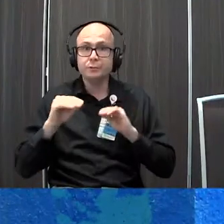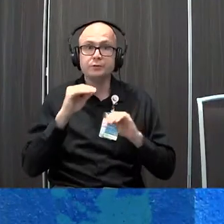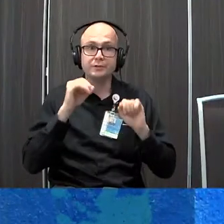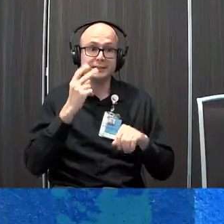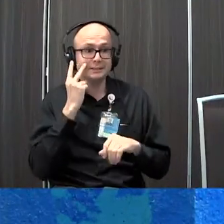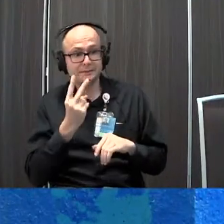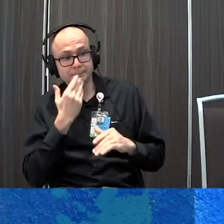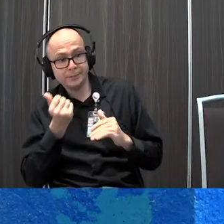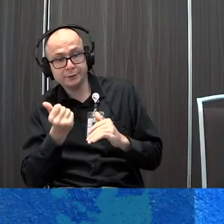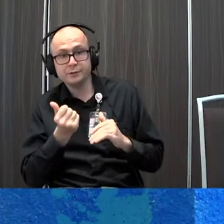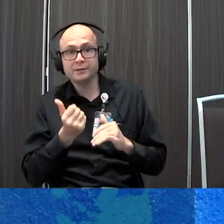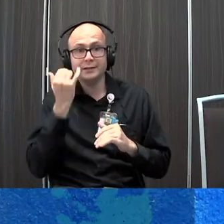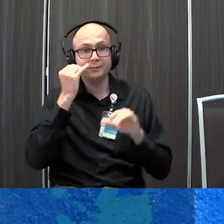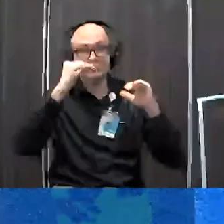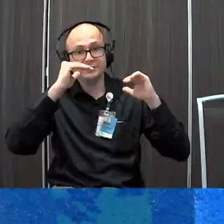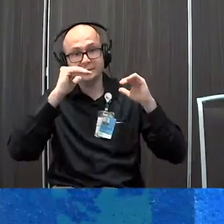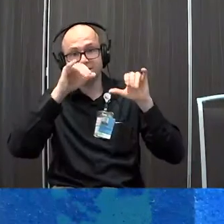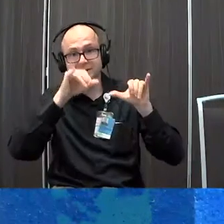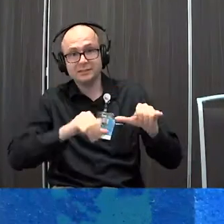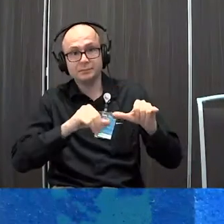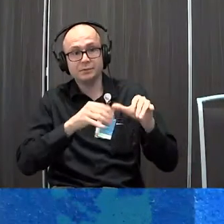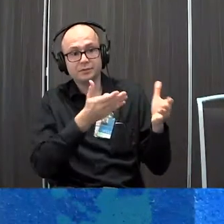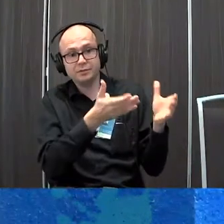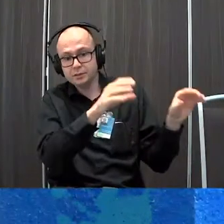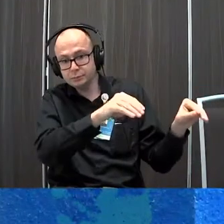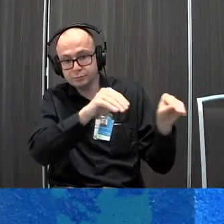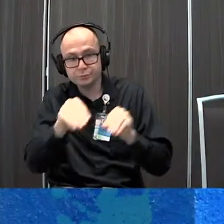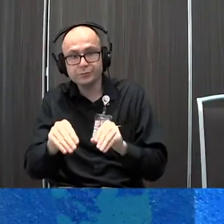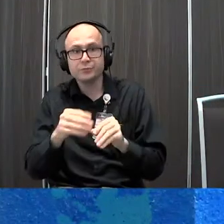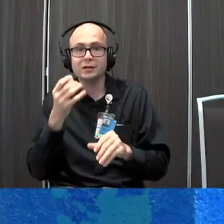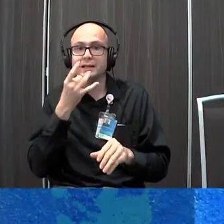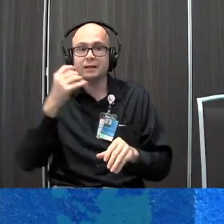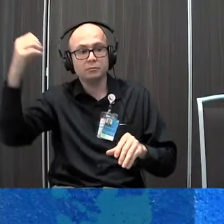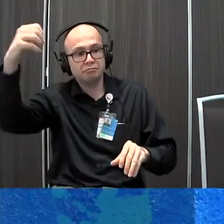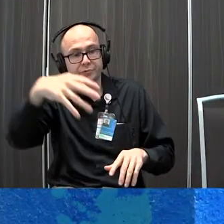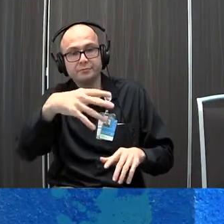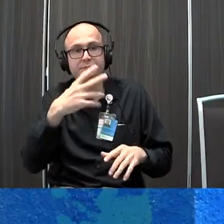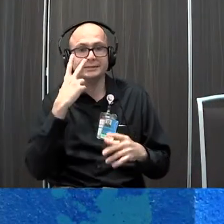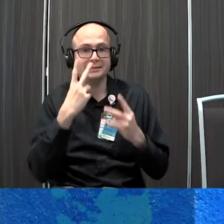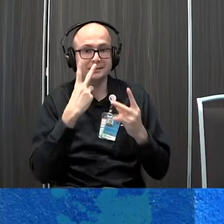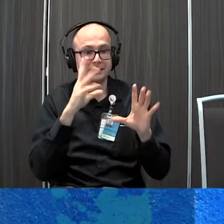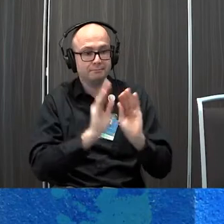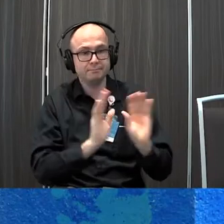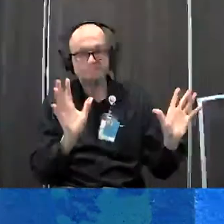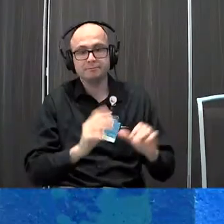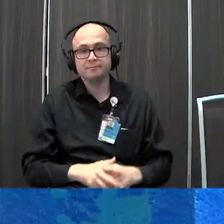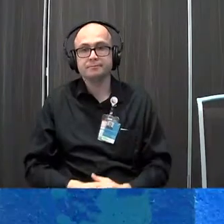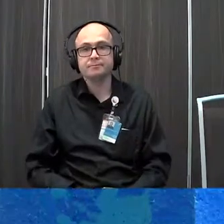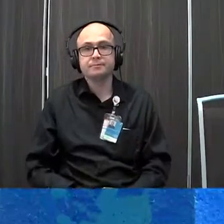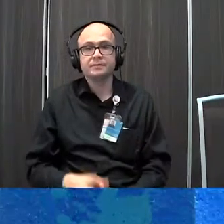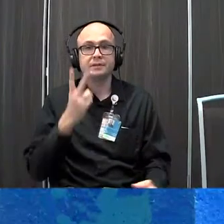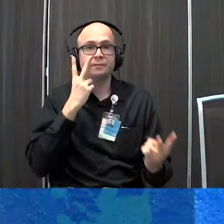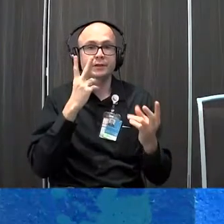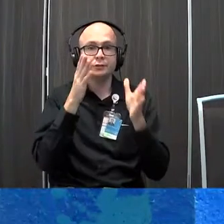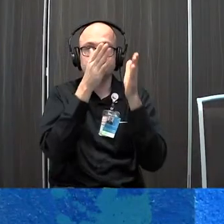something better? if they need to be more stable does the object itself actually need to move or some light need to be on it to allow it to appear that it's moving? the